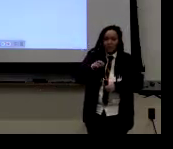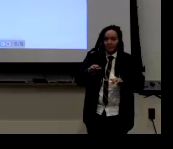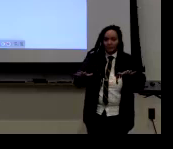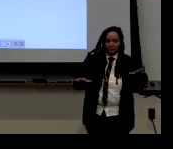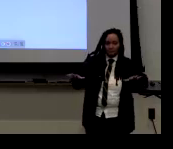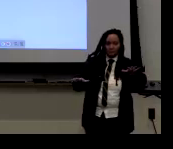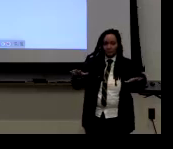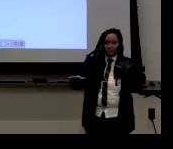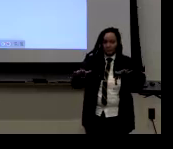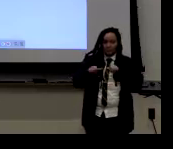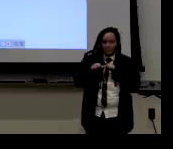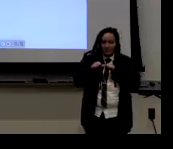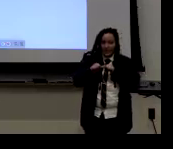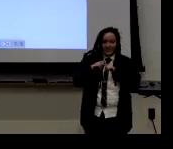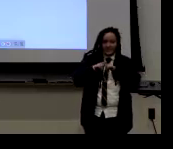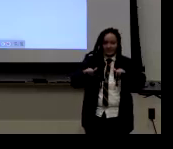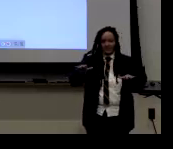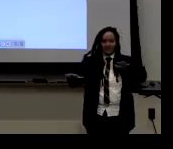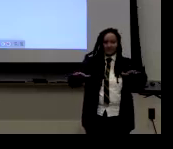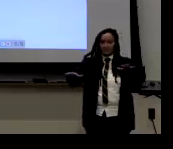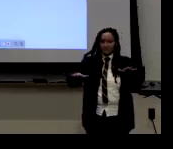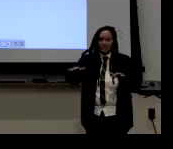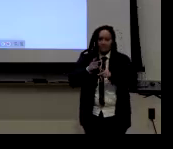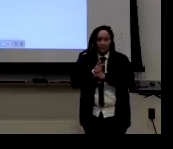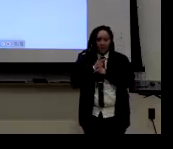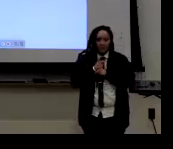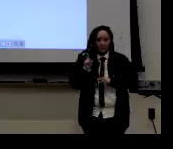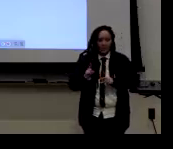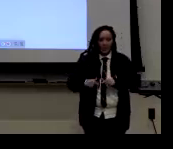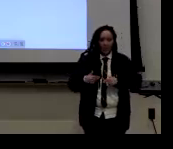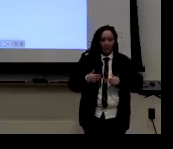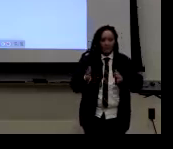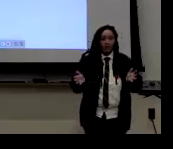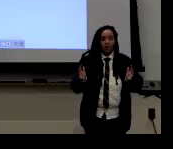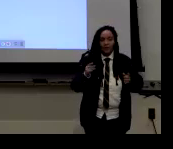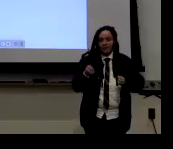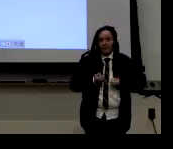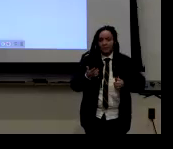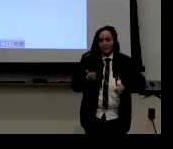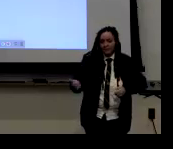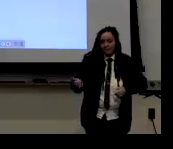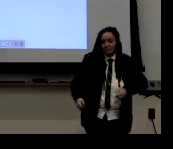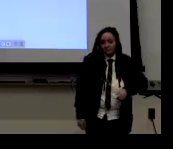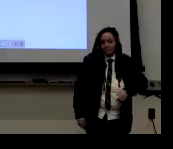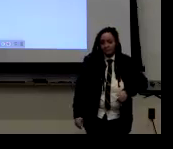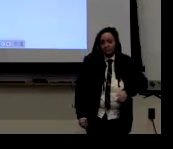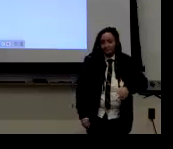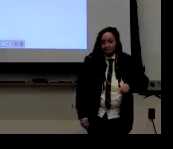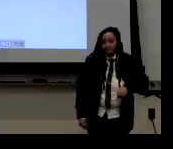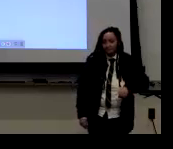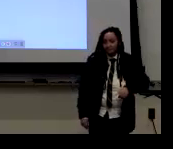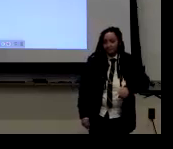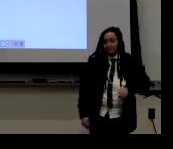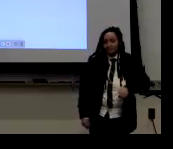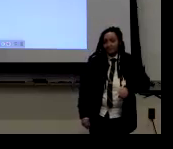huge, you know, cut, marginalization, area of marginalization for them to navigate. You know, for them